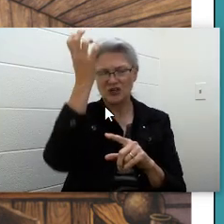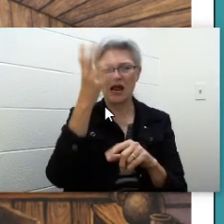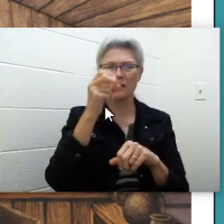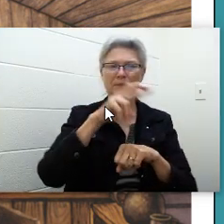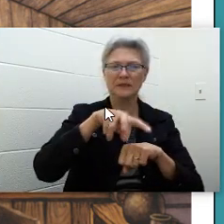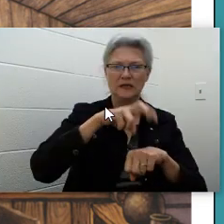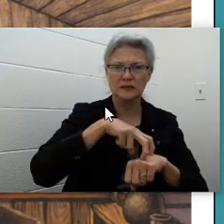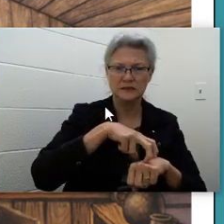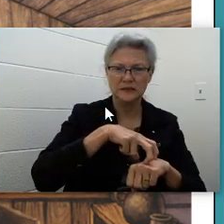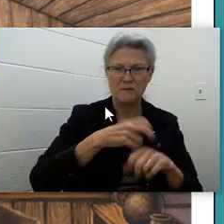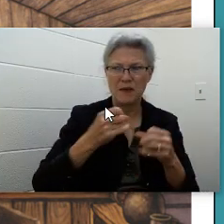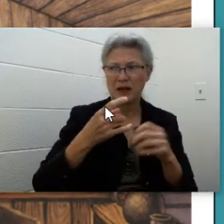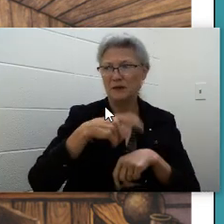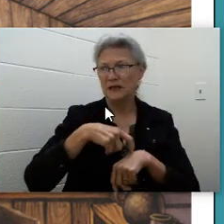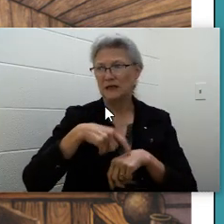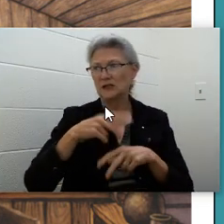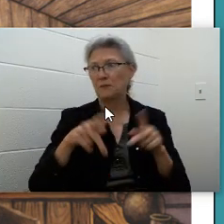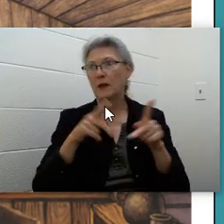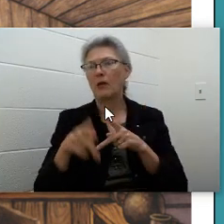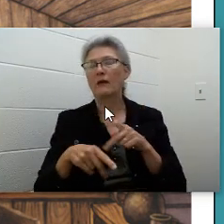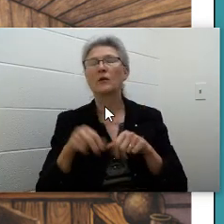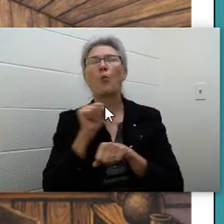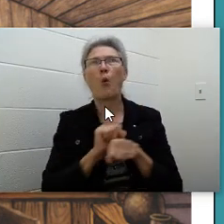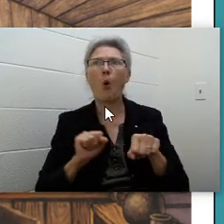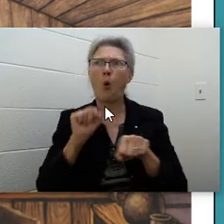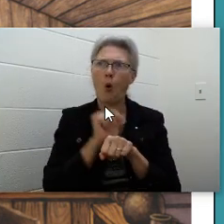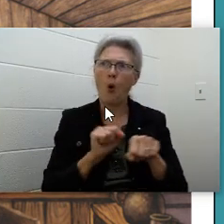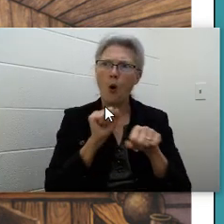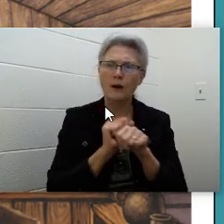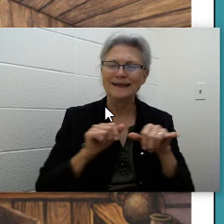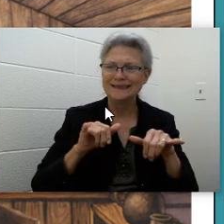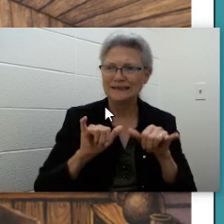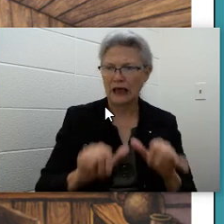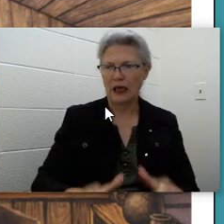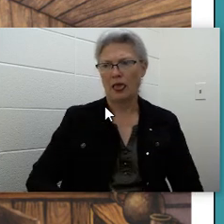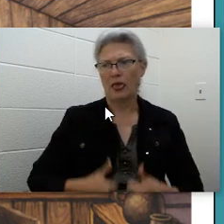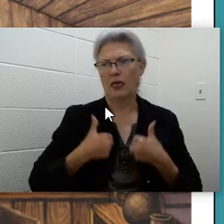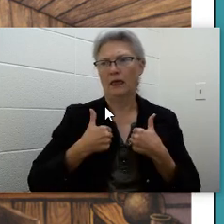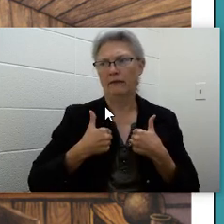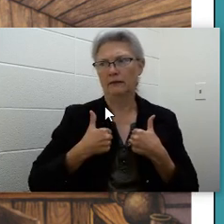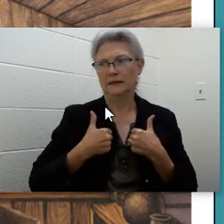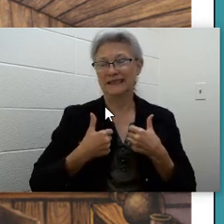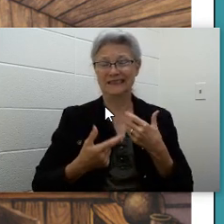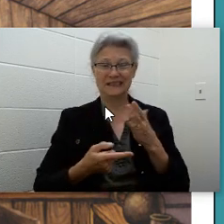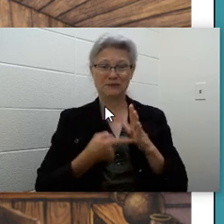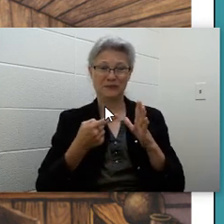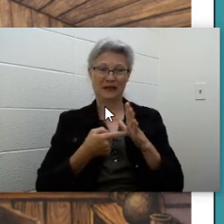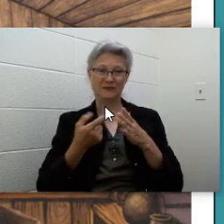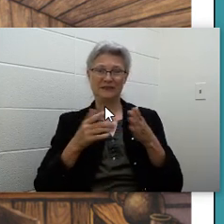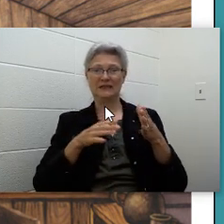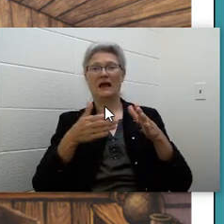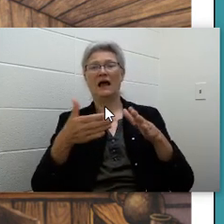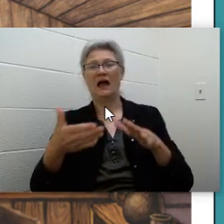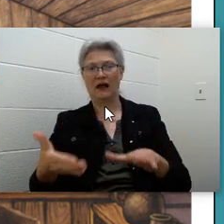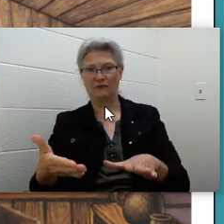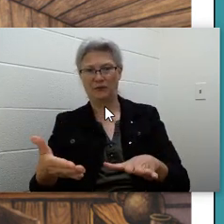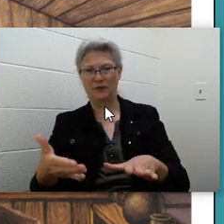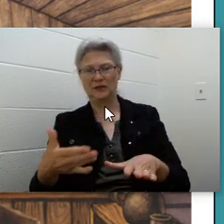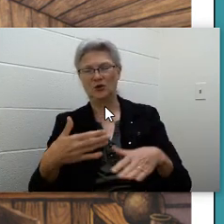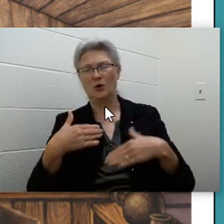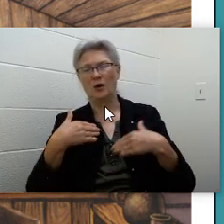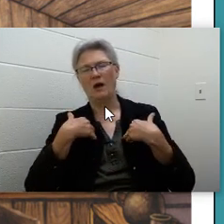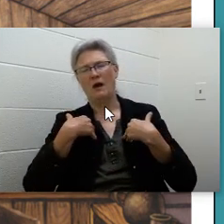There had been times when people had to work so hard to stay alive that they sometimes died just from being too